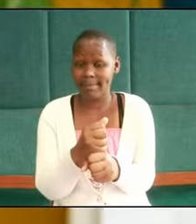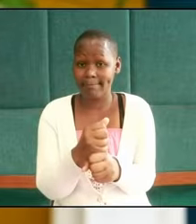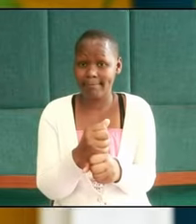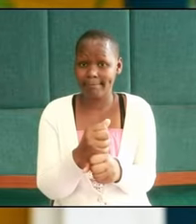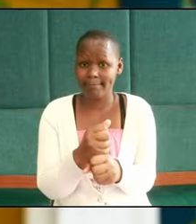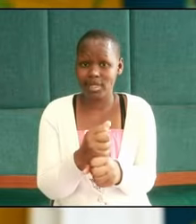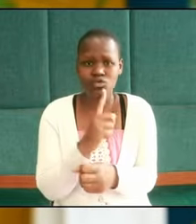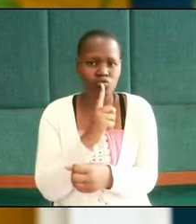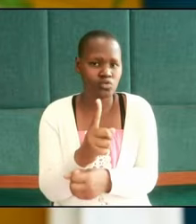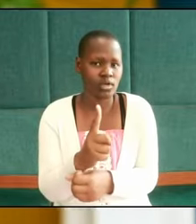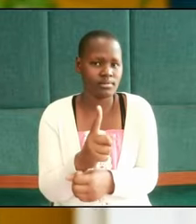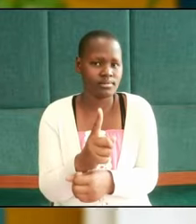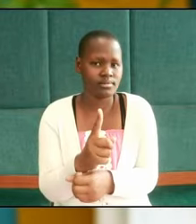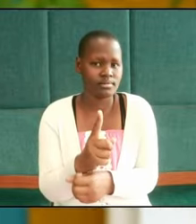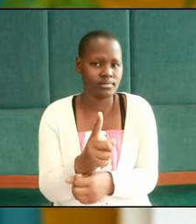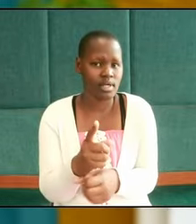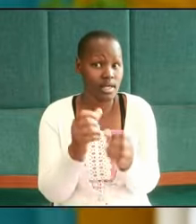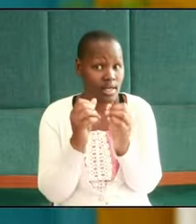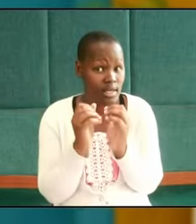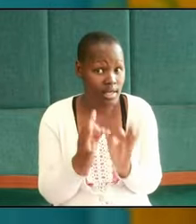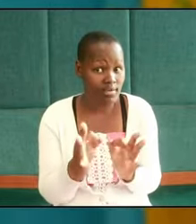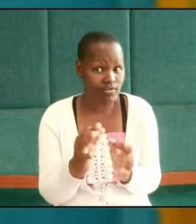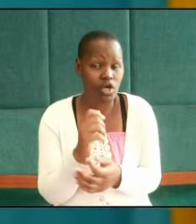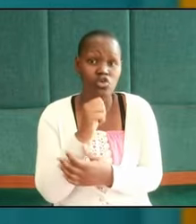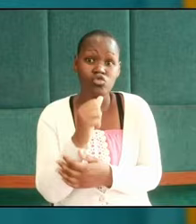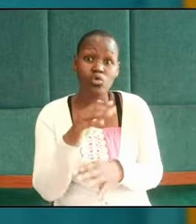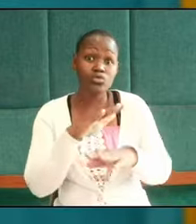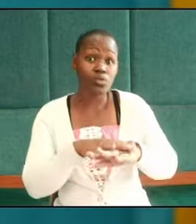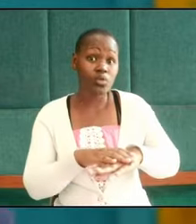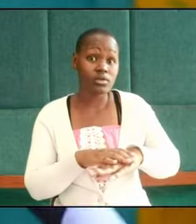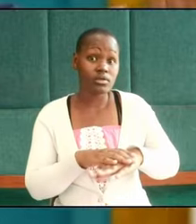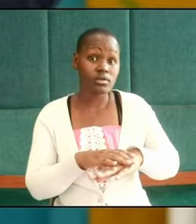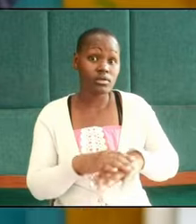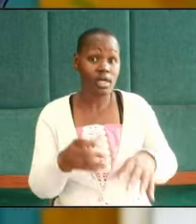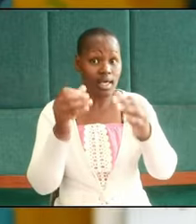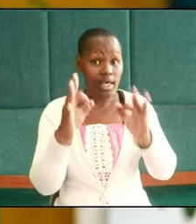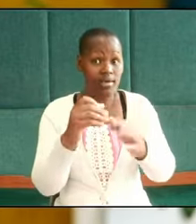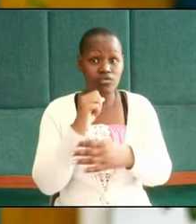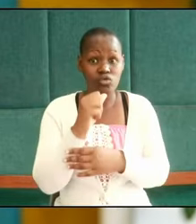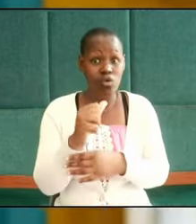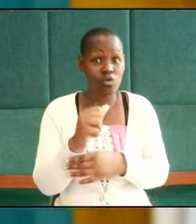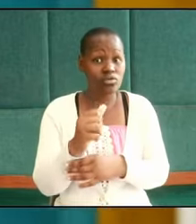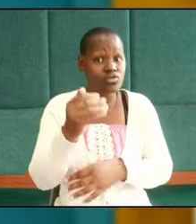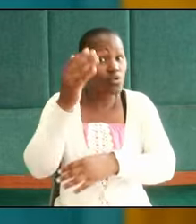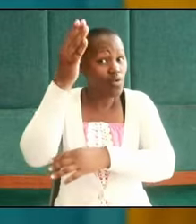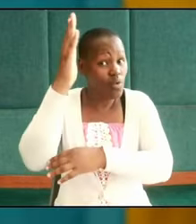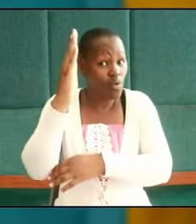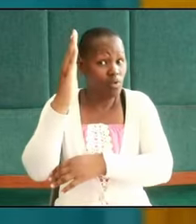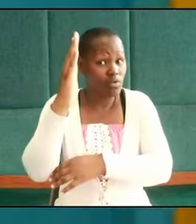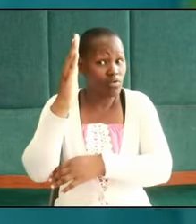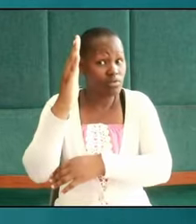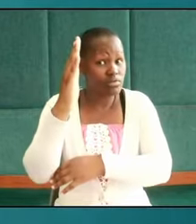be sure that if it is not good if it is not God intended